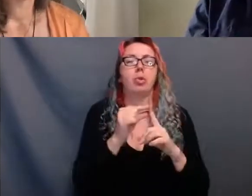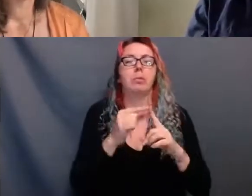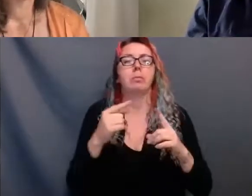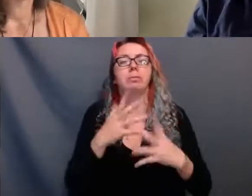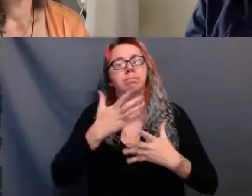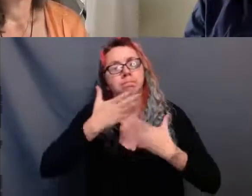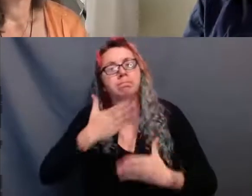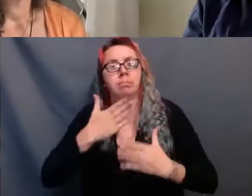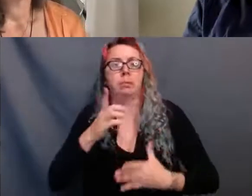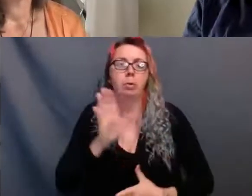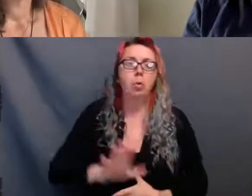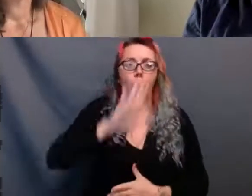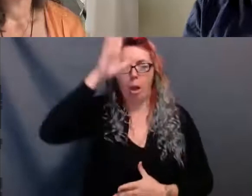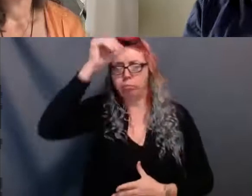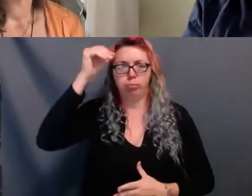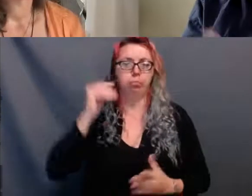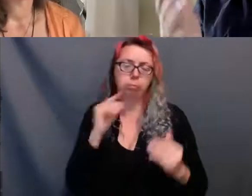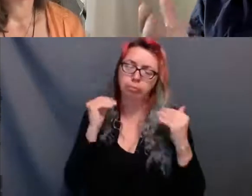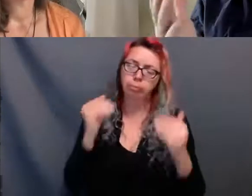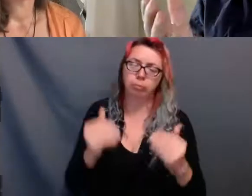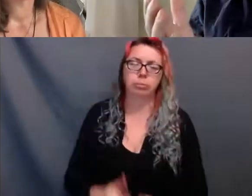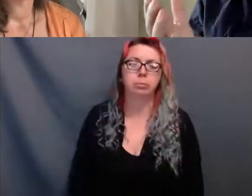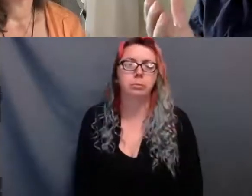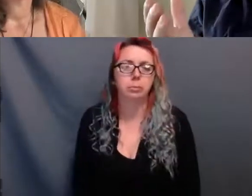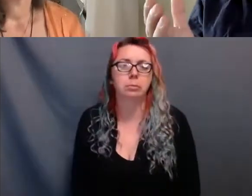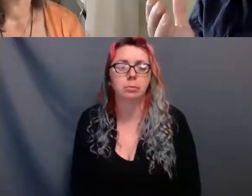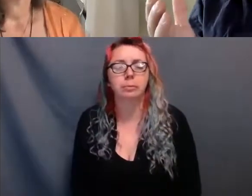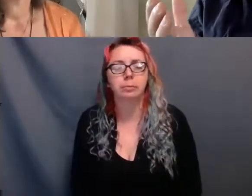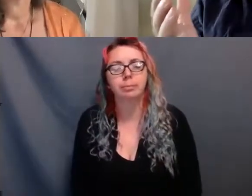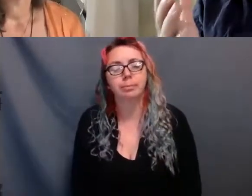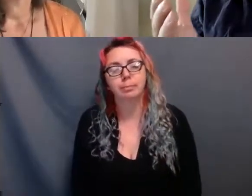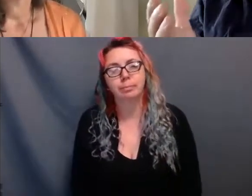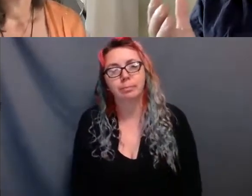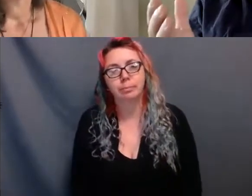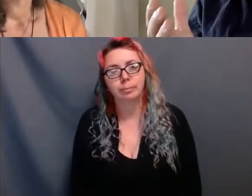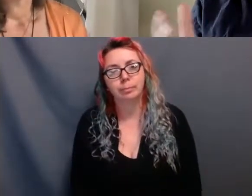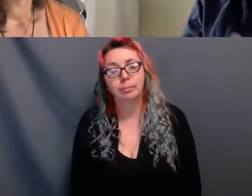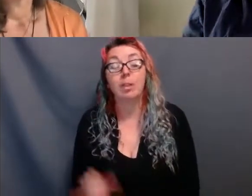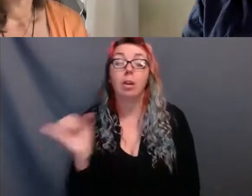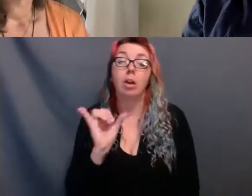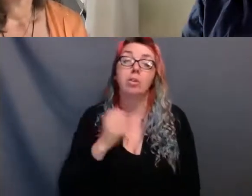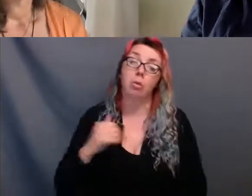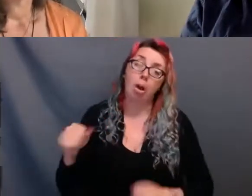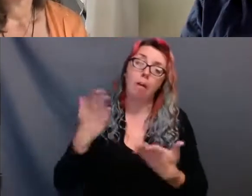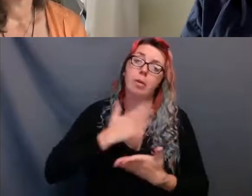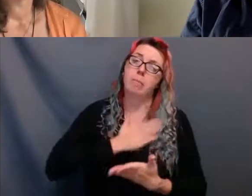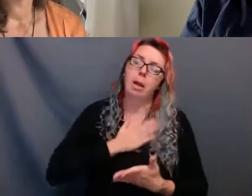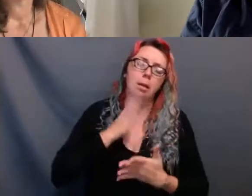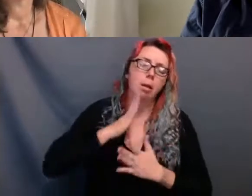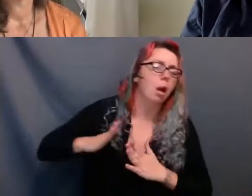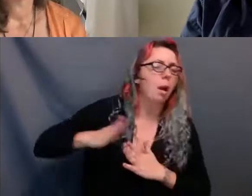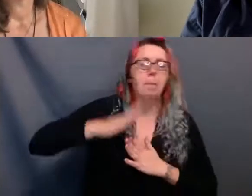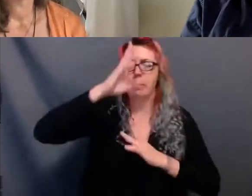I would also like to take this time to raise my hands and honor with the highest respect and regard for the